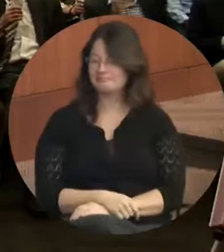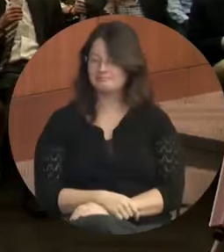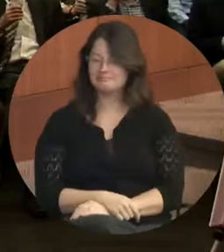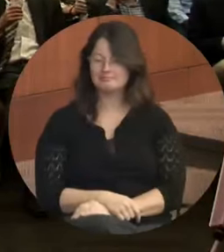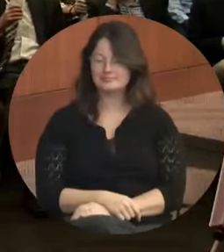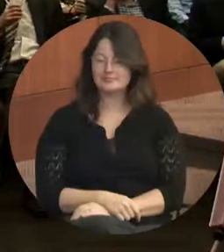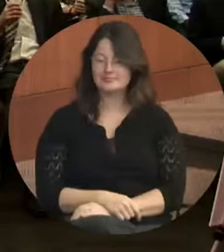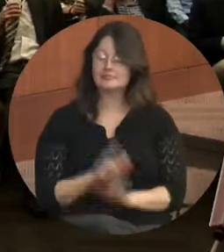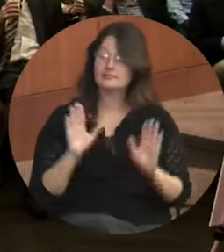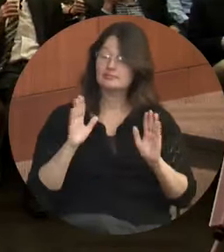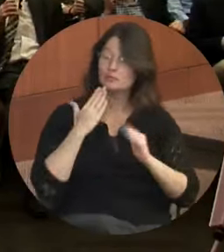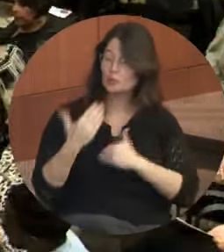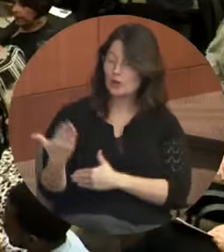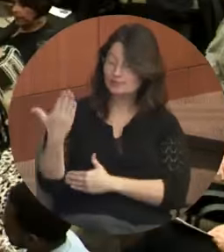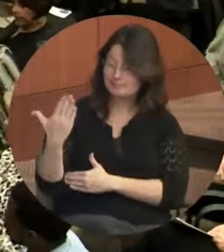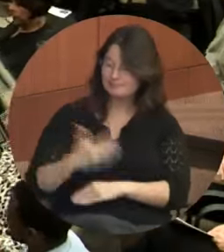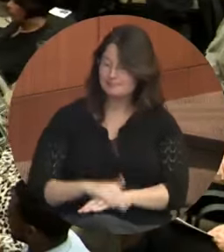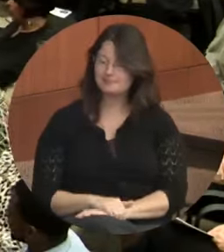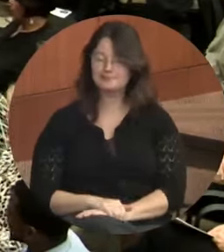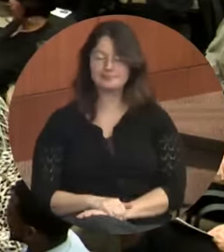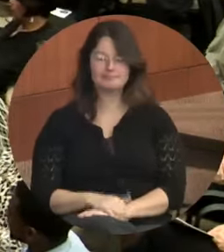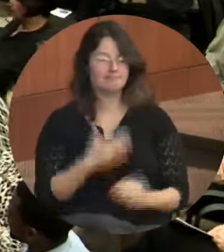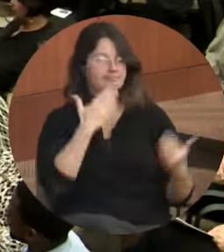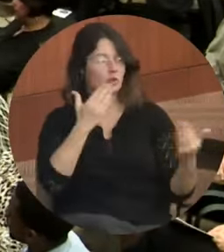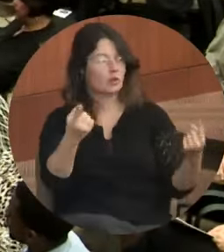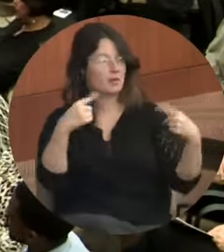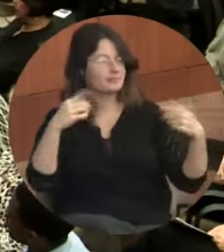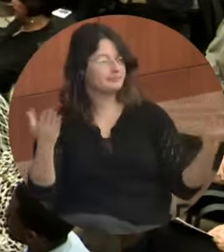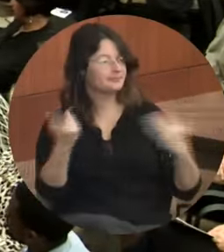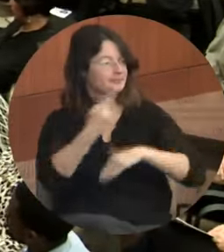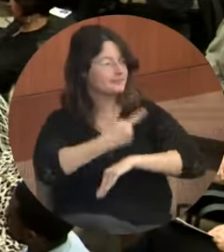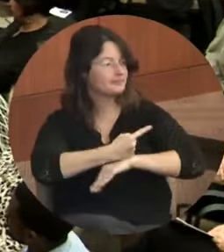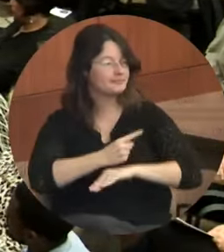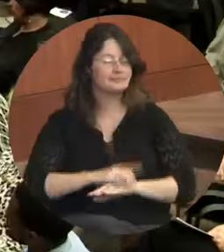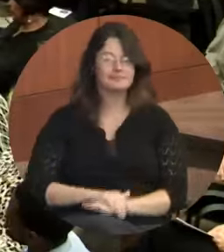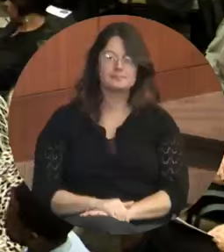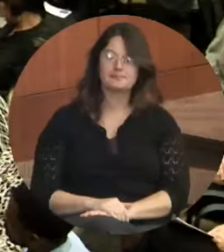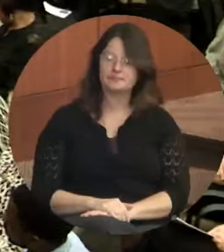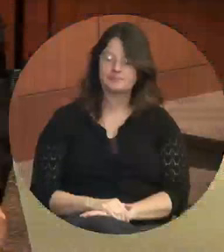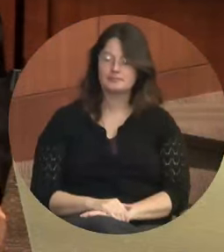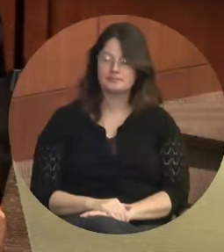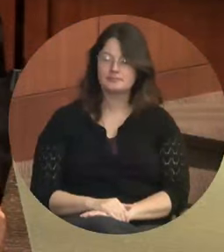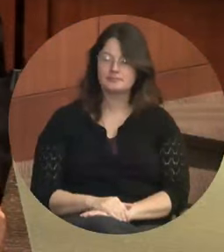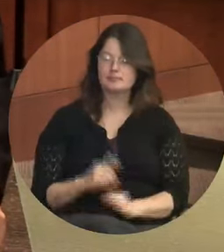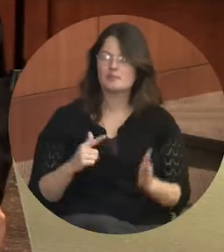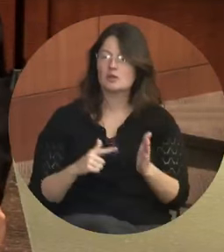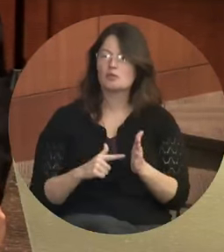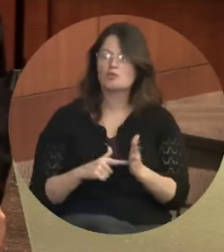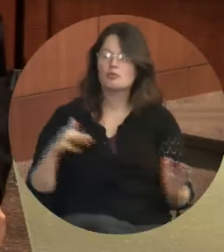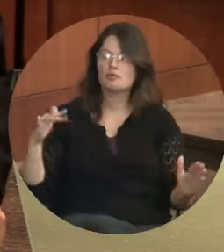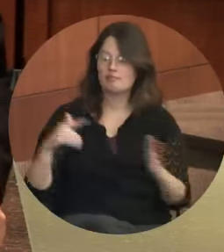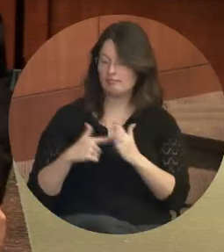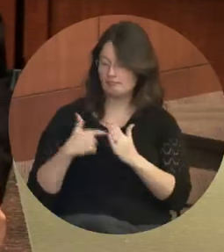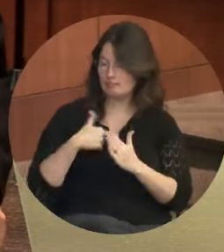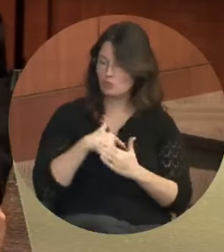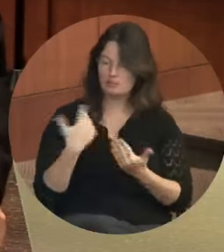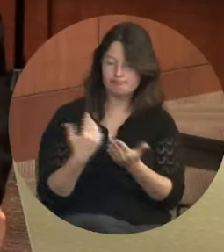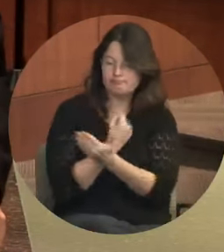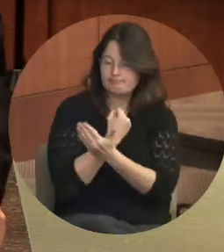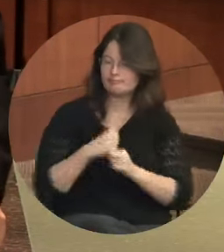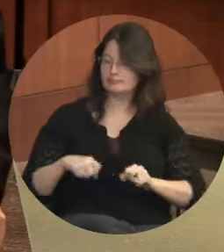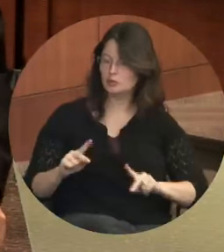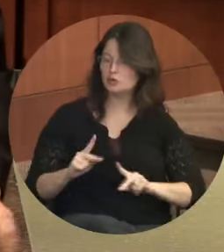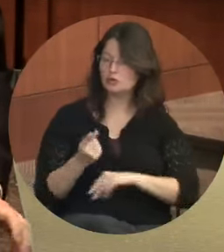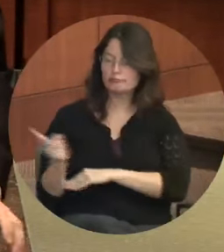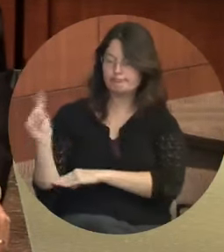Well, good morning and thank you for coming today. Rarely do I get an opportunity to address